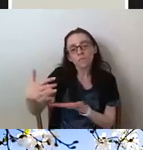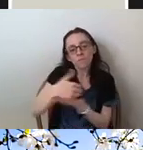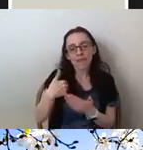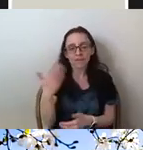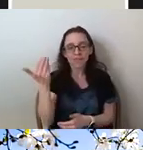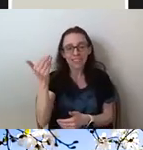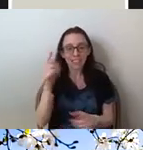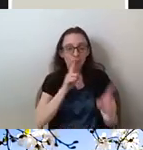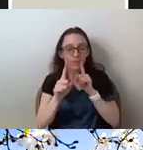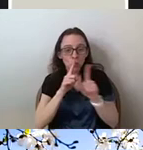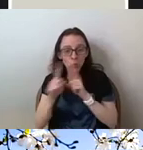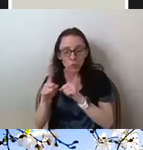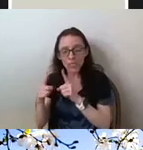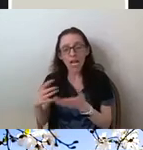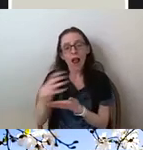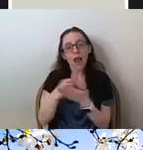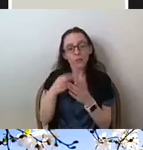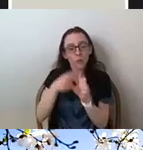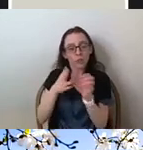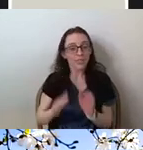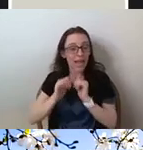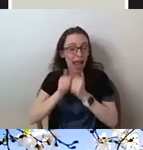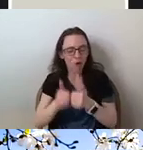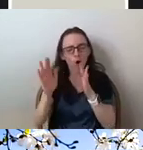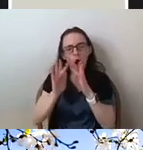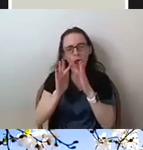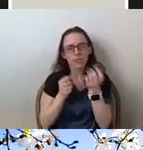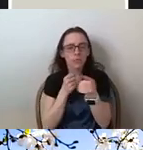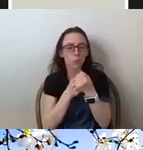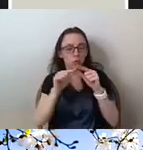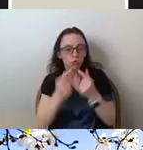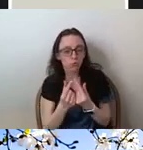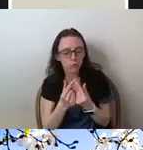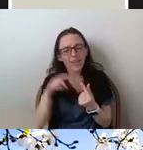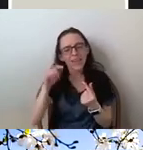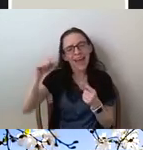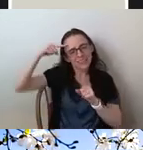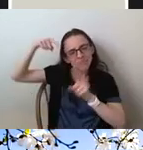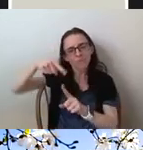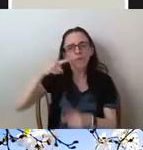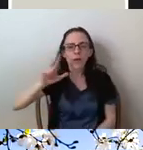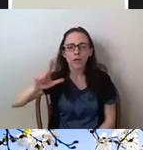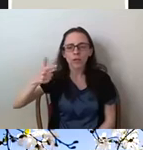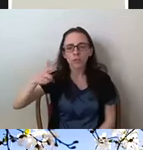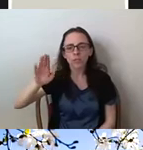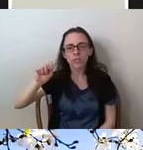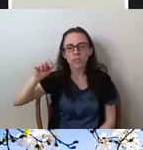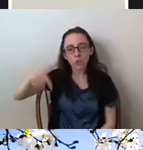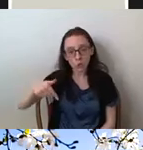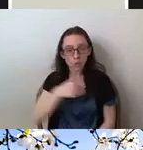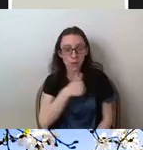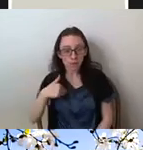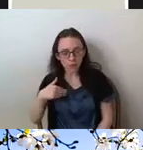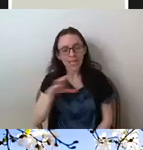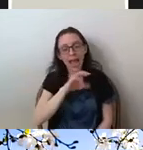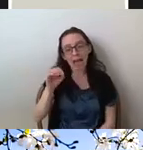from online support groups that were targeted towards LGBTQ members and people of color, which is really